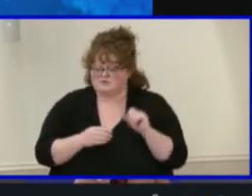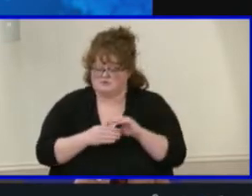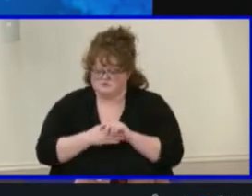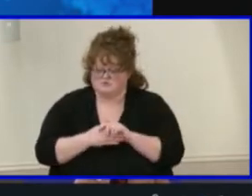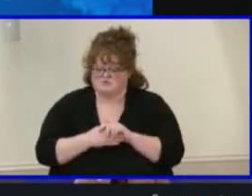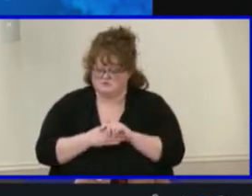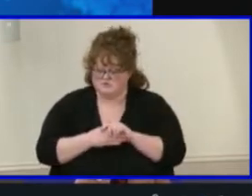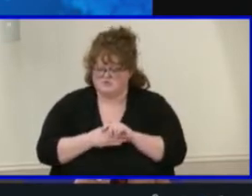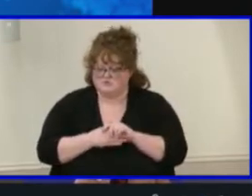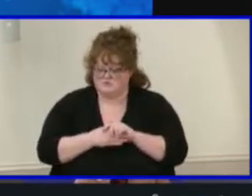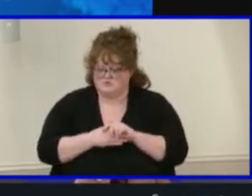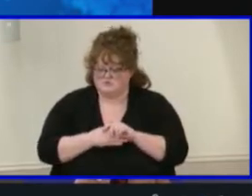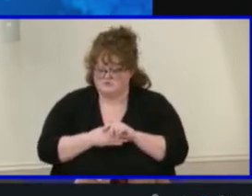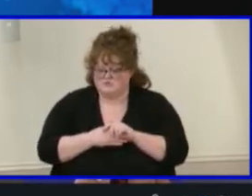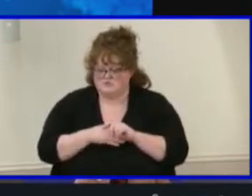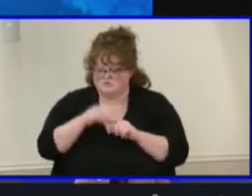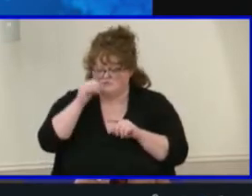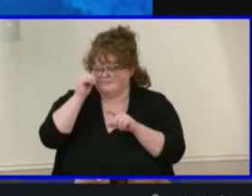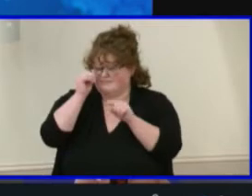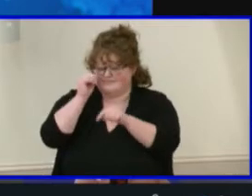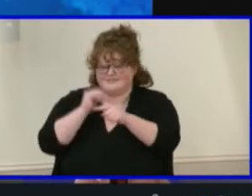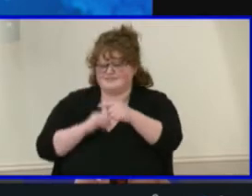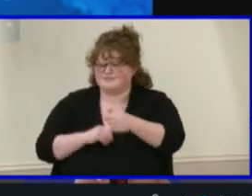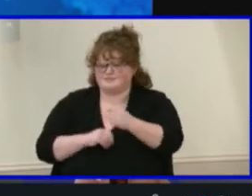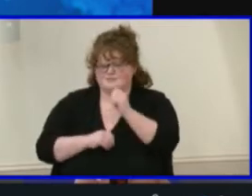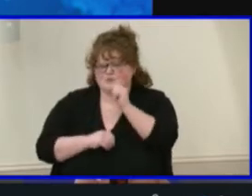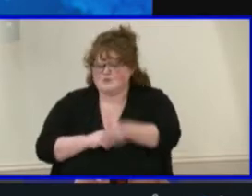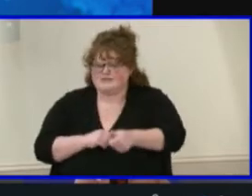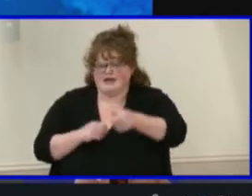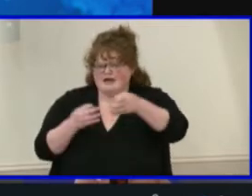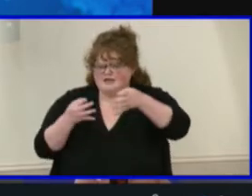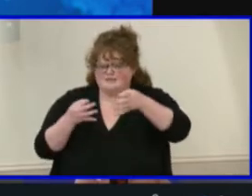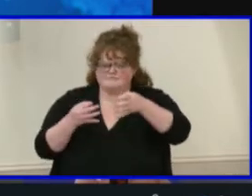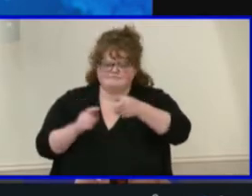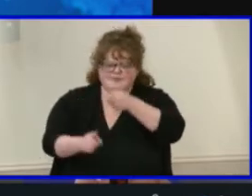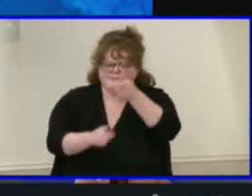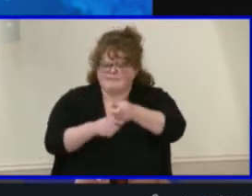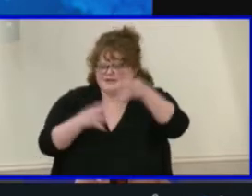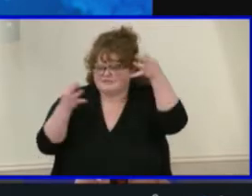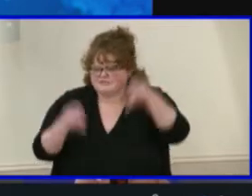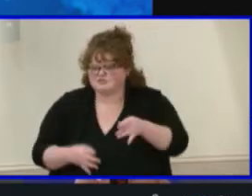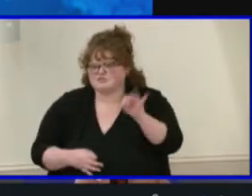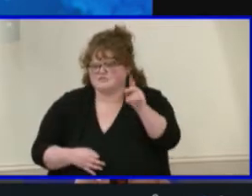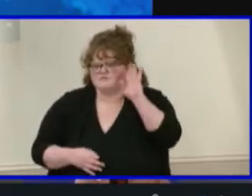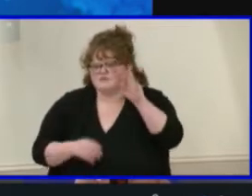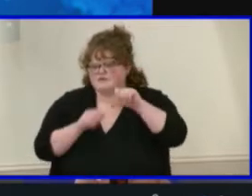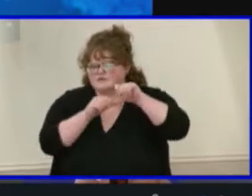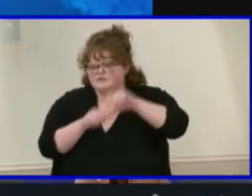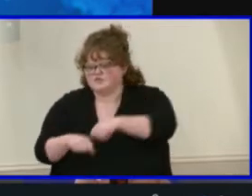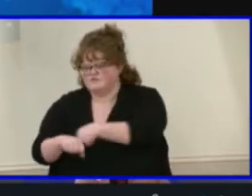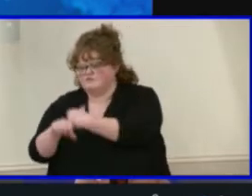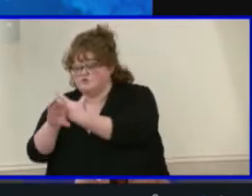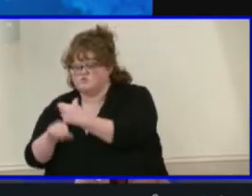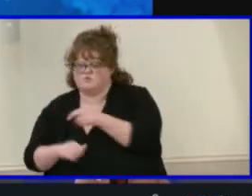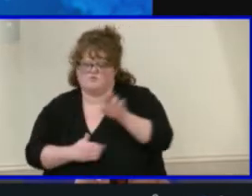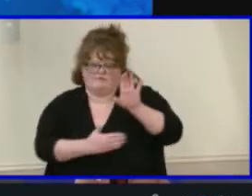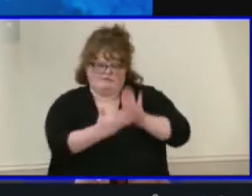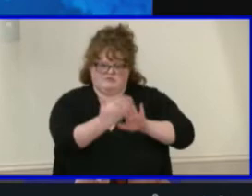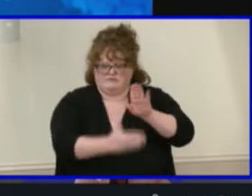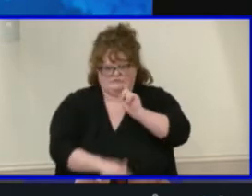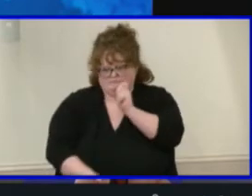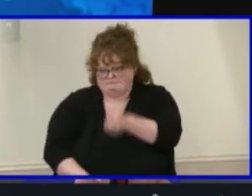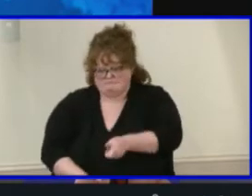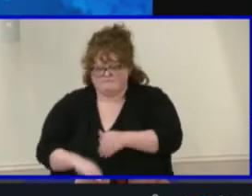decision-making factor for our recommendation on virtual versus face-to-face instruction. Our leadership